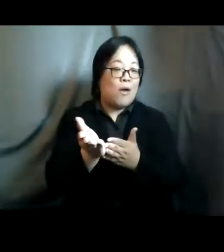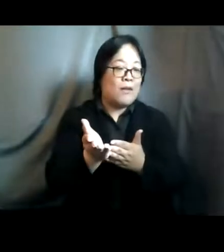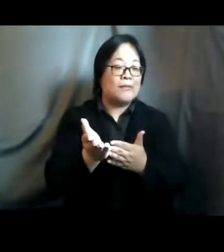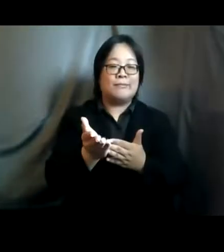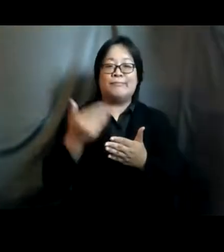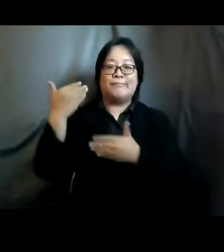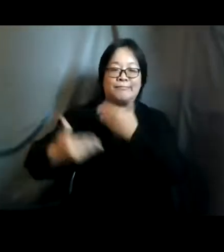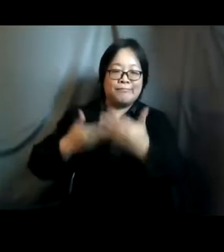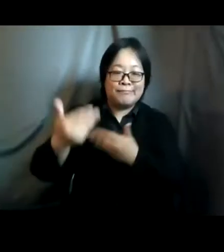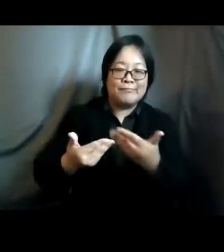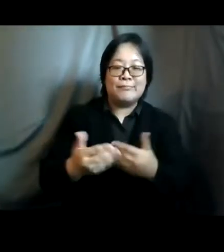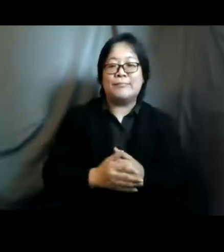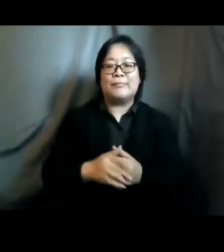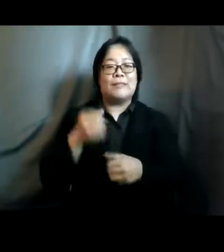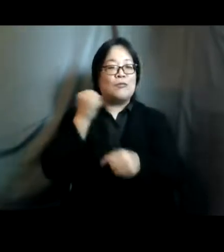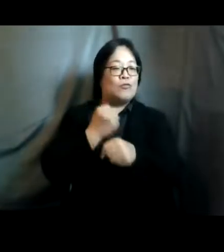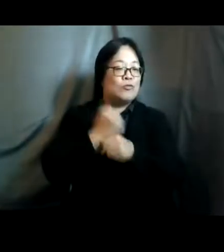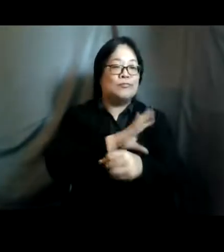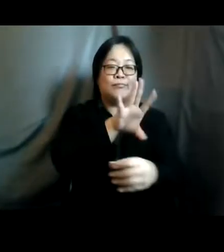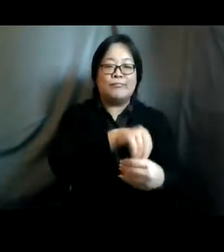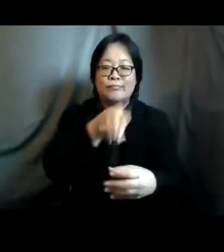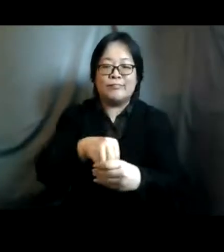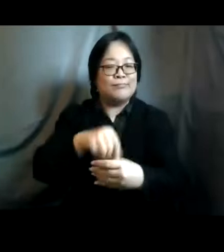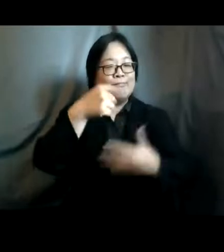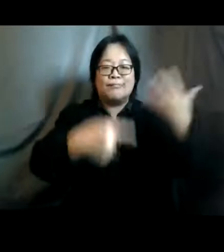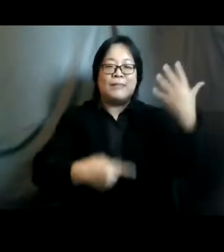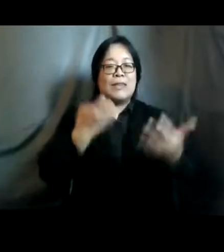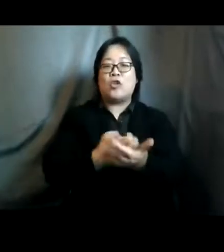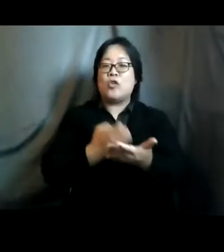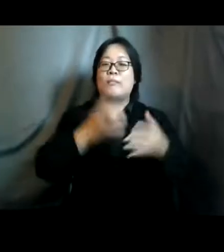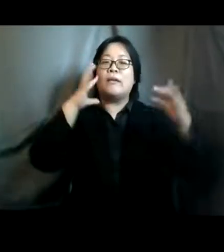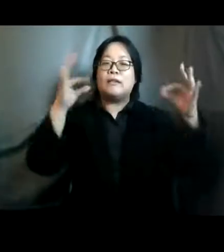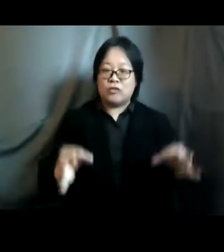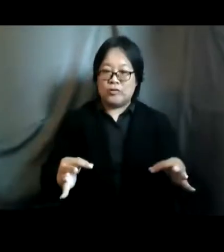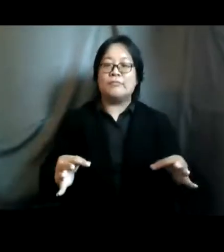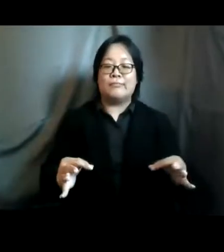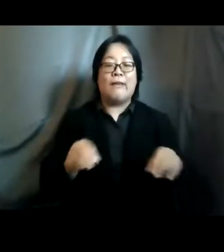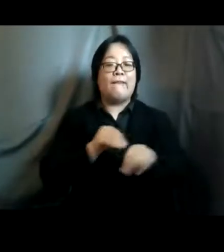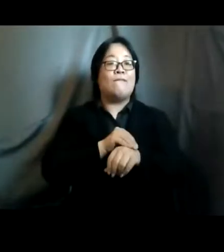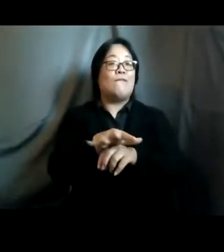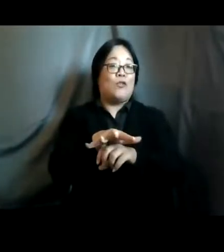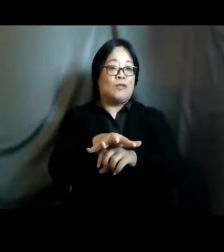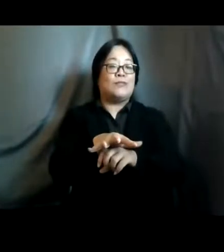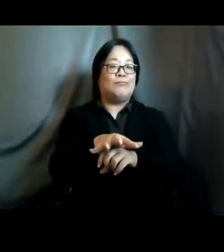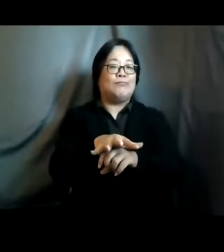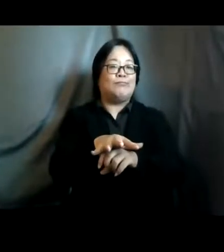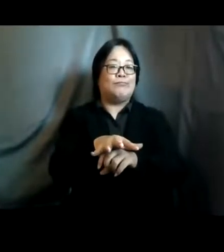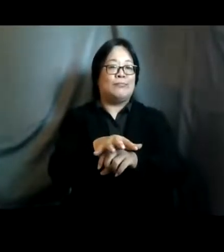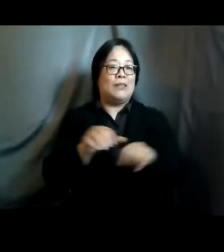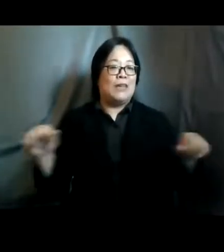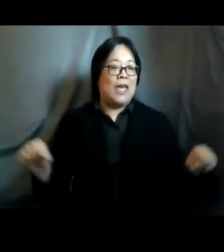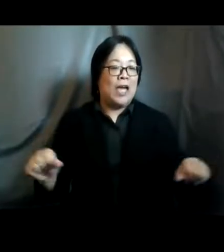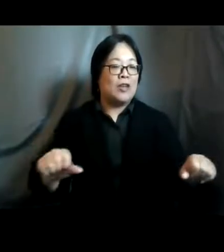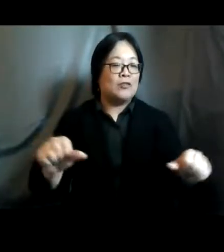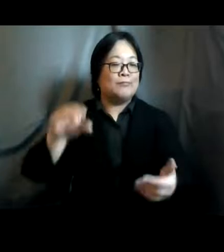labor force participation these are all economic decisions that have been like uh influenced by uh the action items set out in the